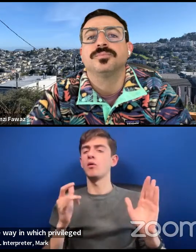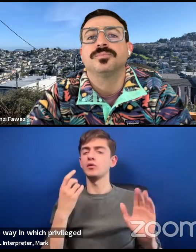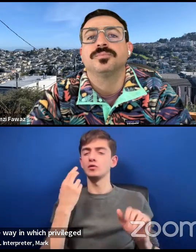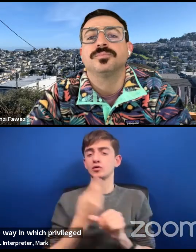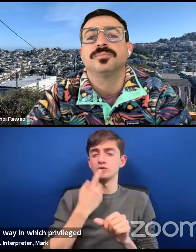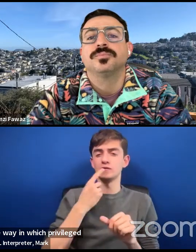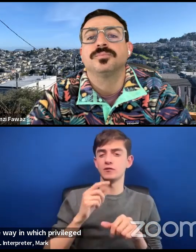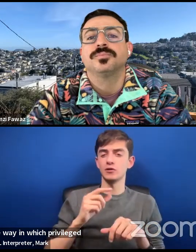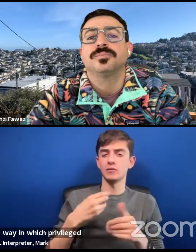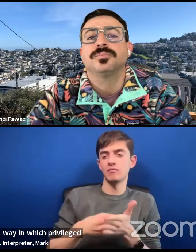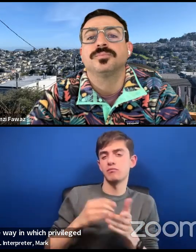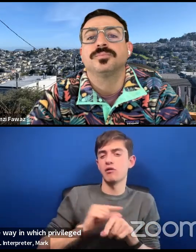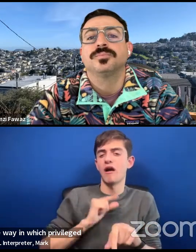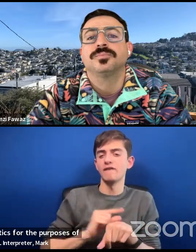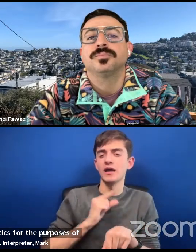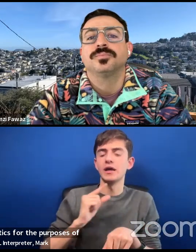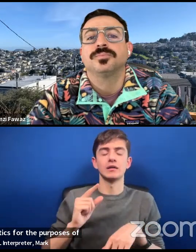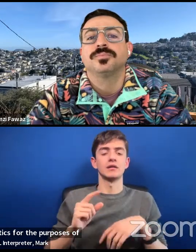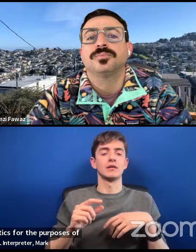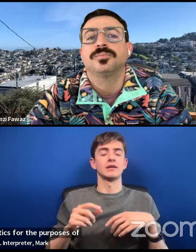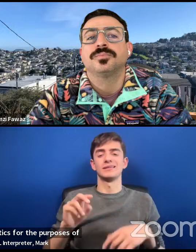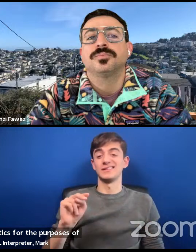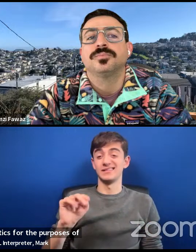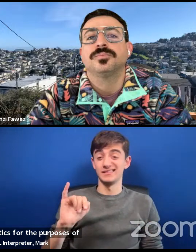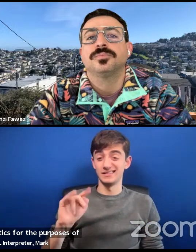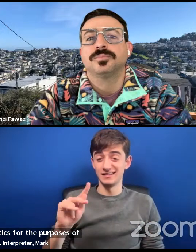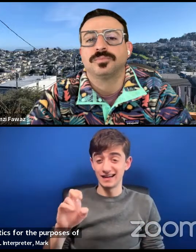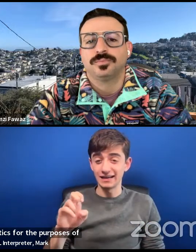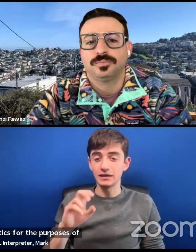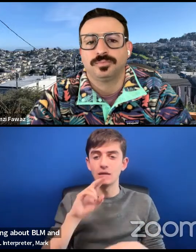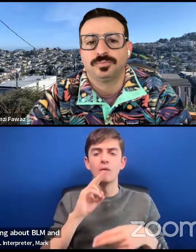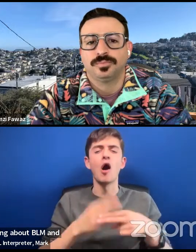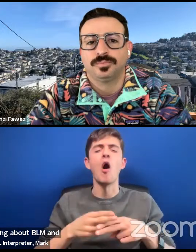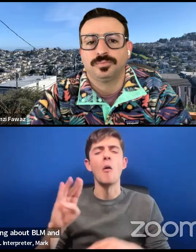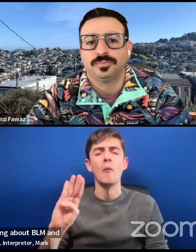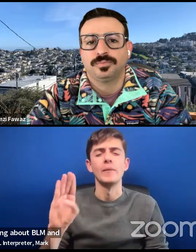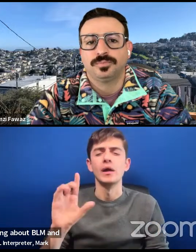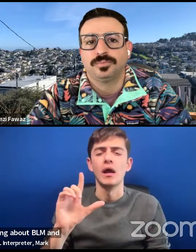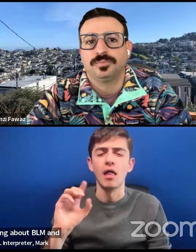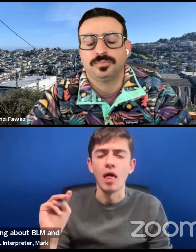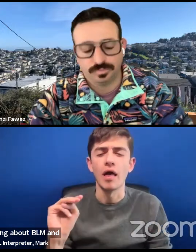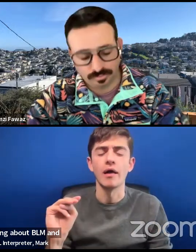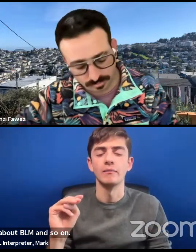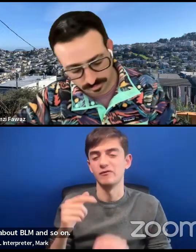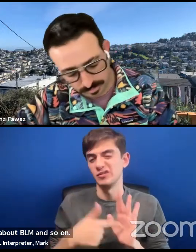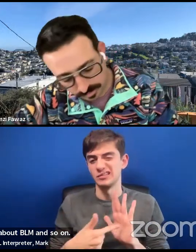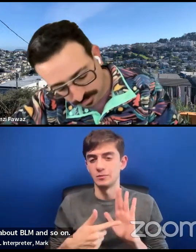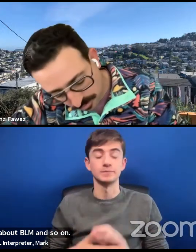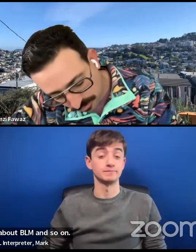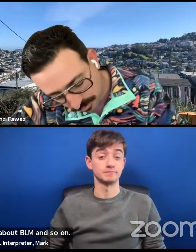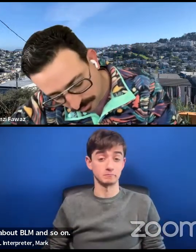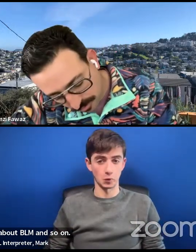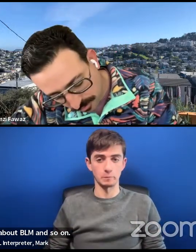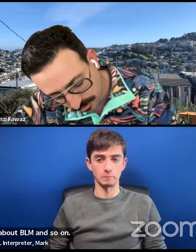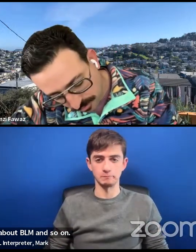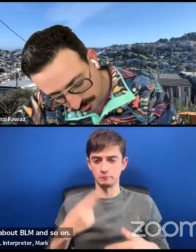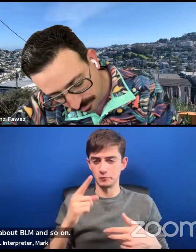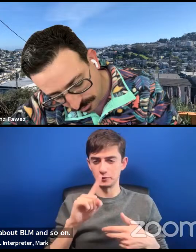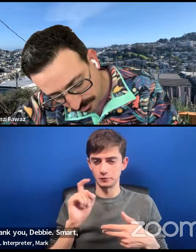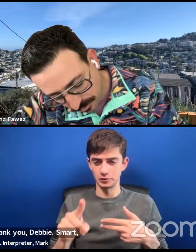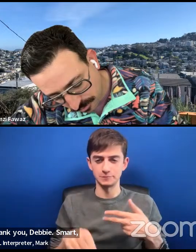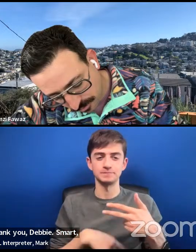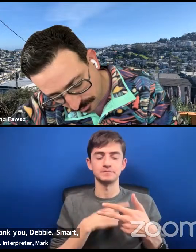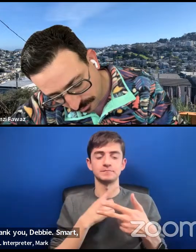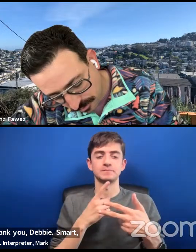such as Nike taking, talking about BLM and so on. Okay, so that's one question. Thank you, Debbie. Smarn, you asked